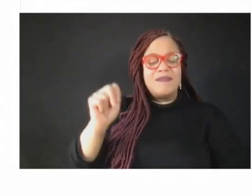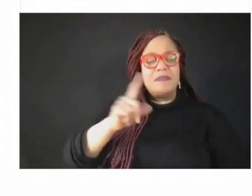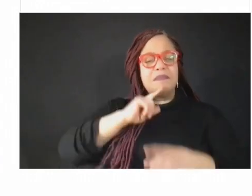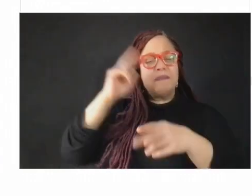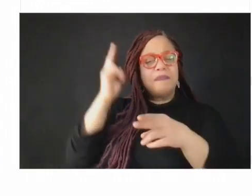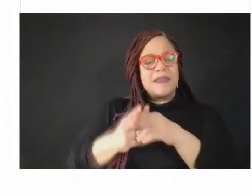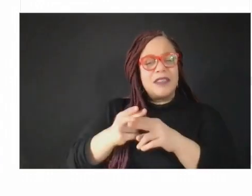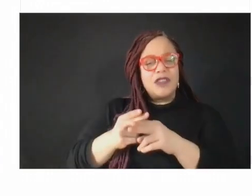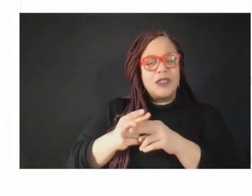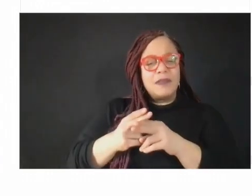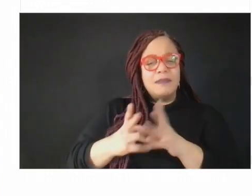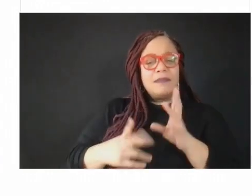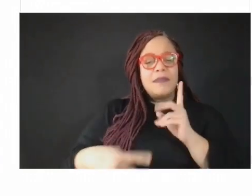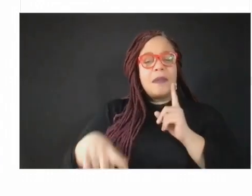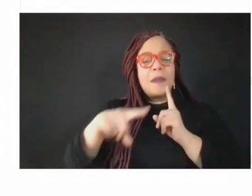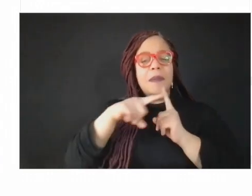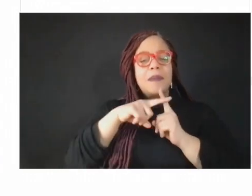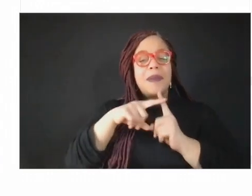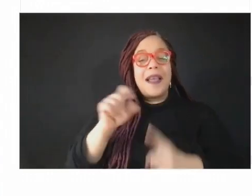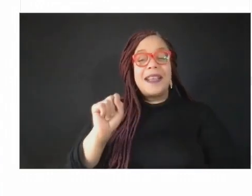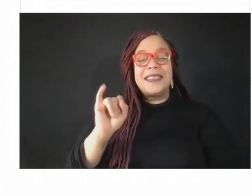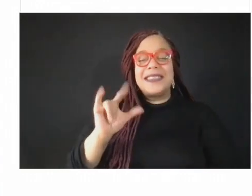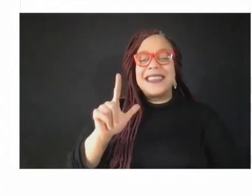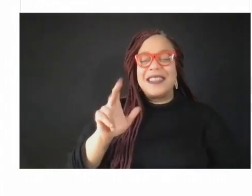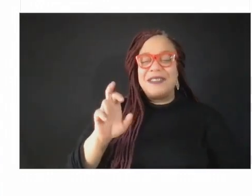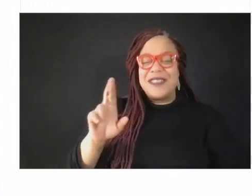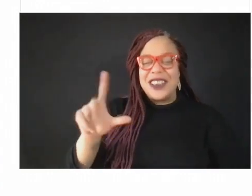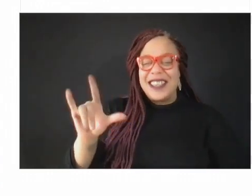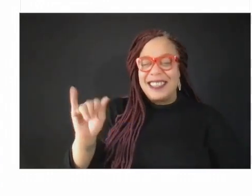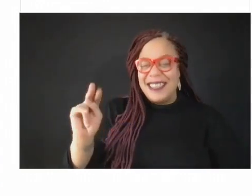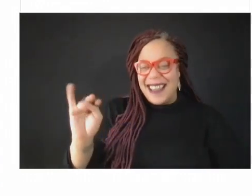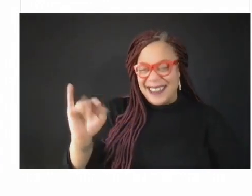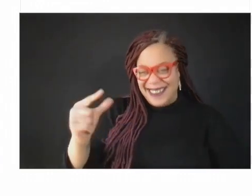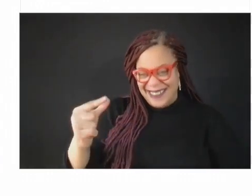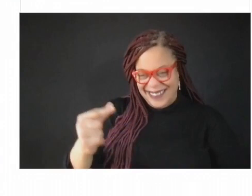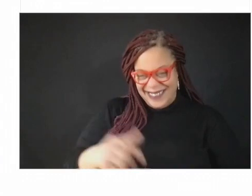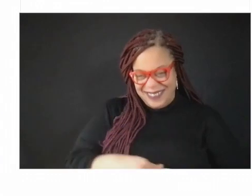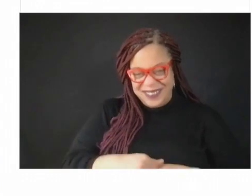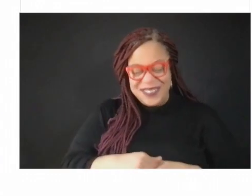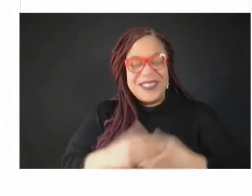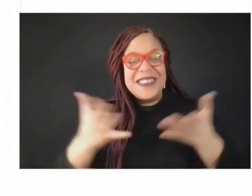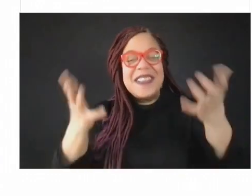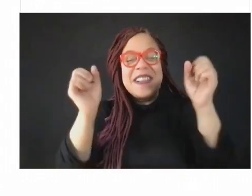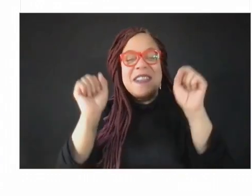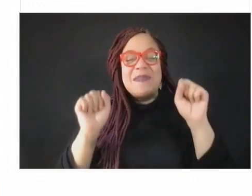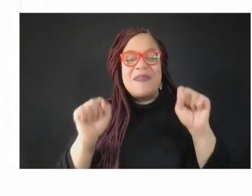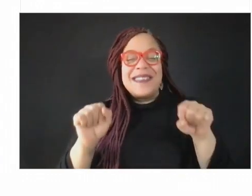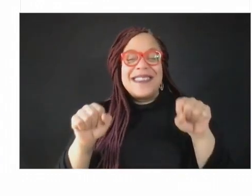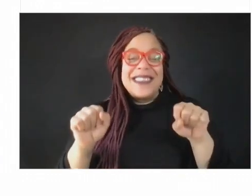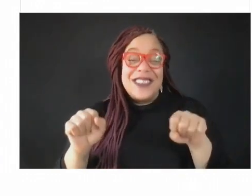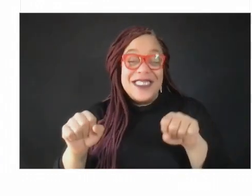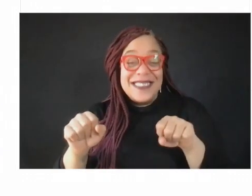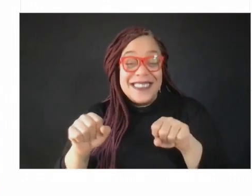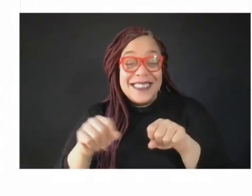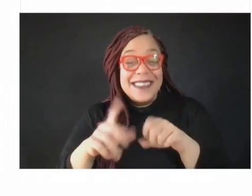What revolutionary potential do you think exists now that, particularly since we've seen